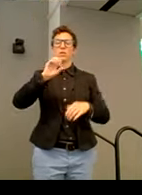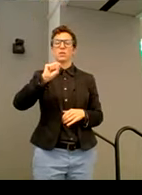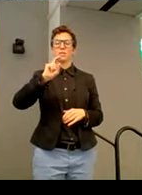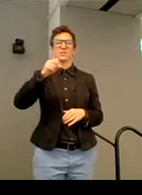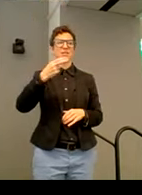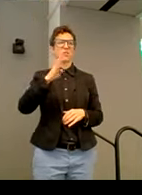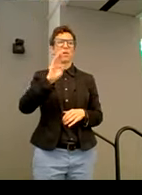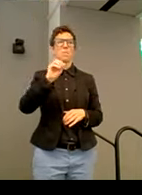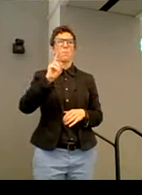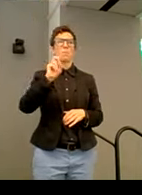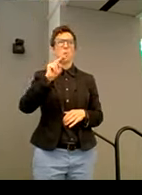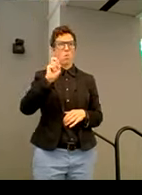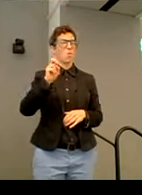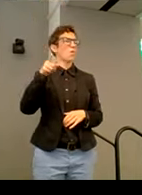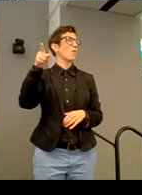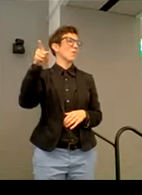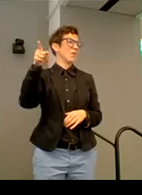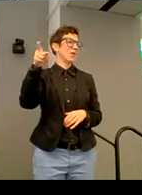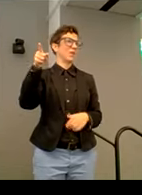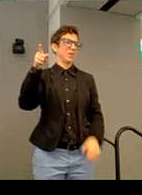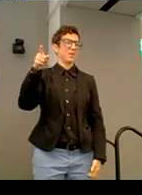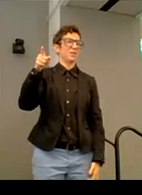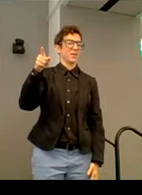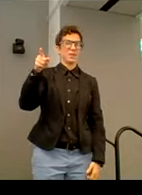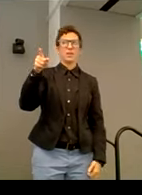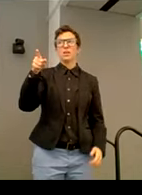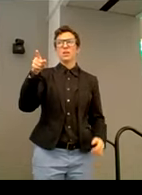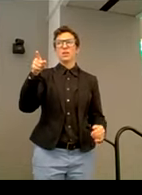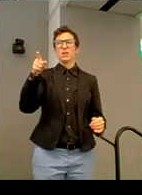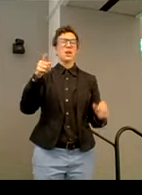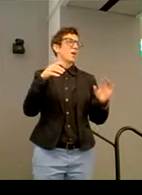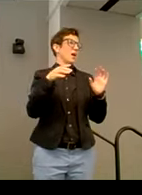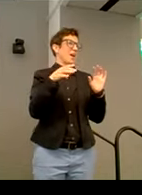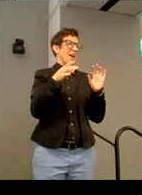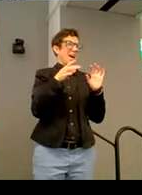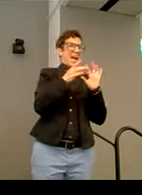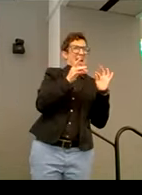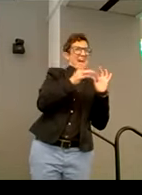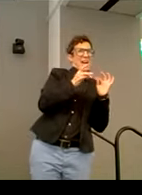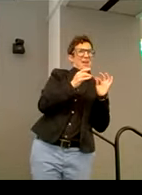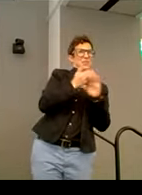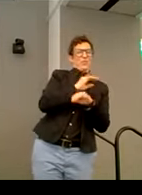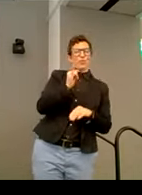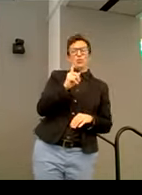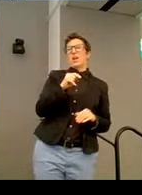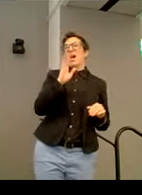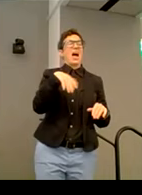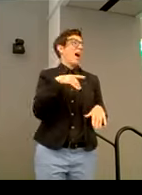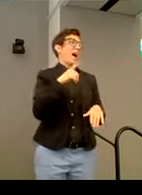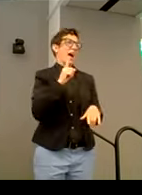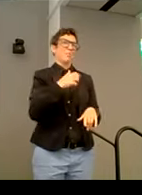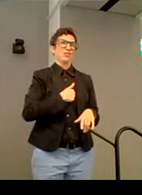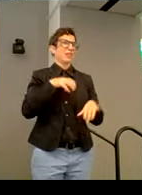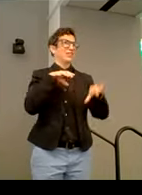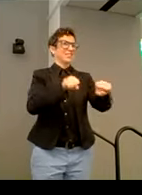it has been, um, and I, I will save something for Julia to say, uh, once I'm at the mic, I can't help it. I'm